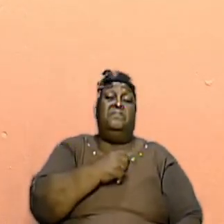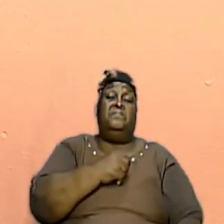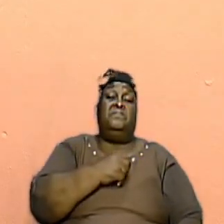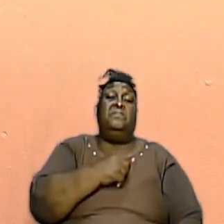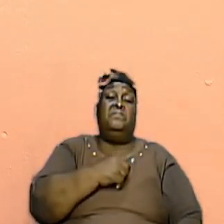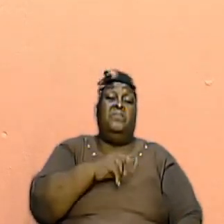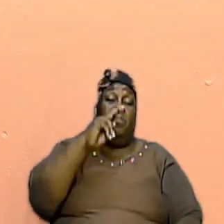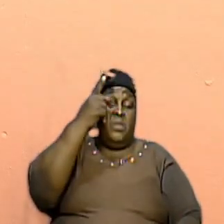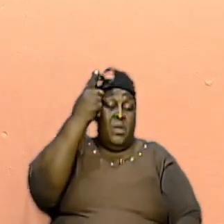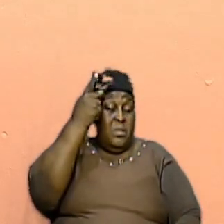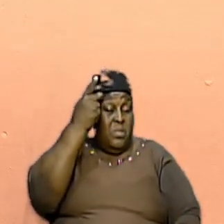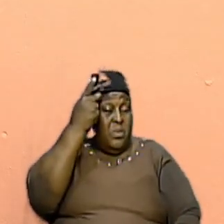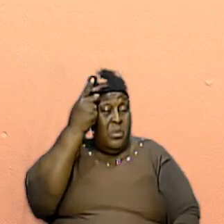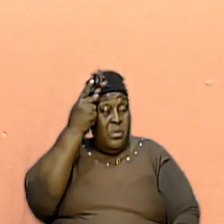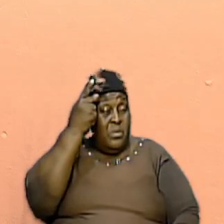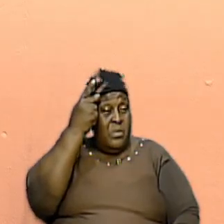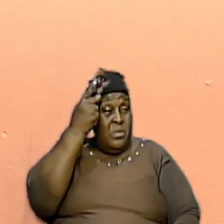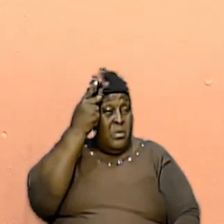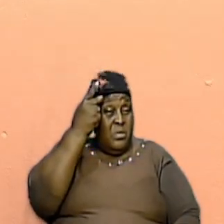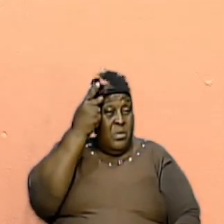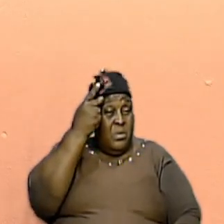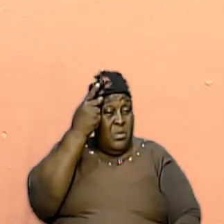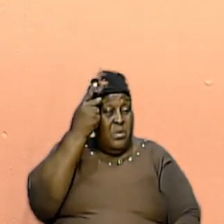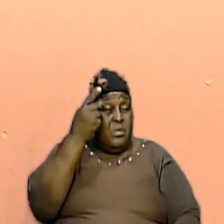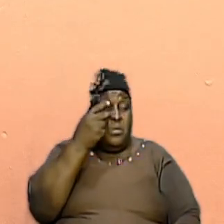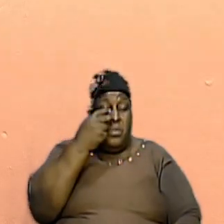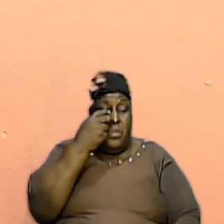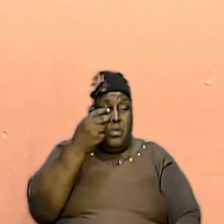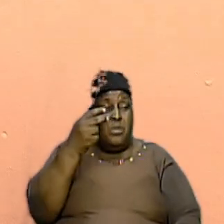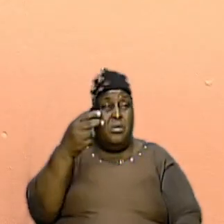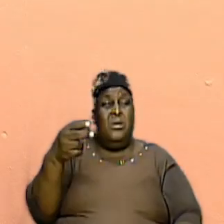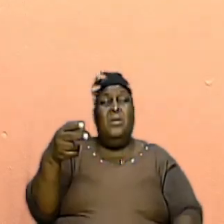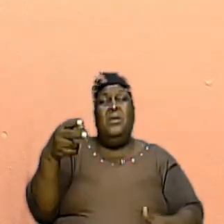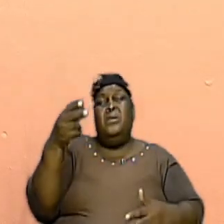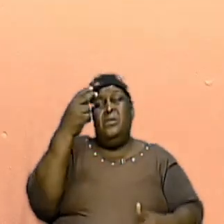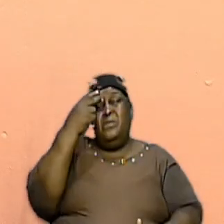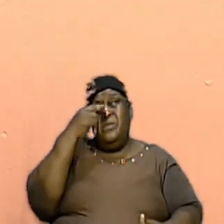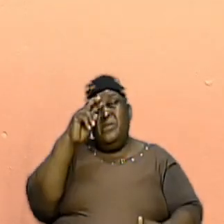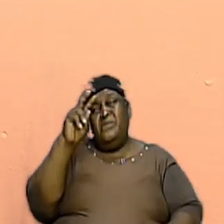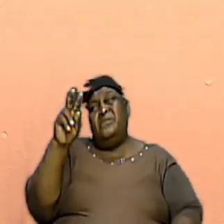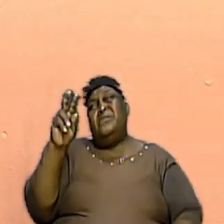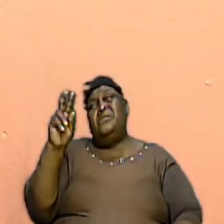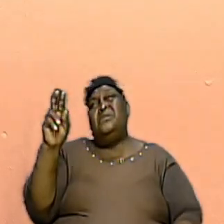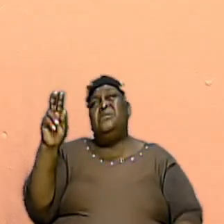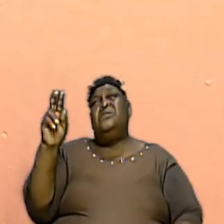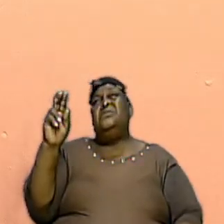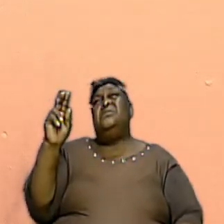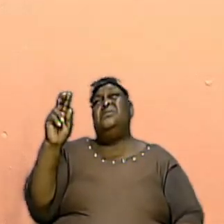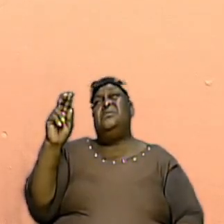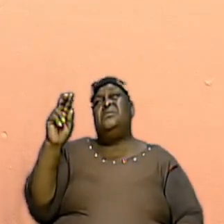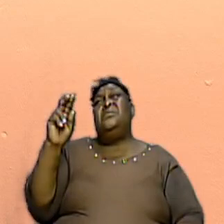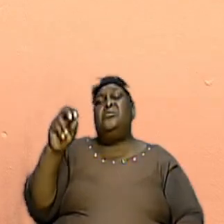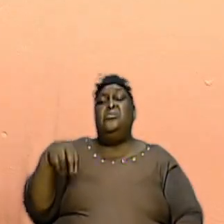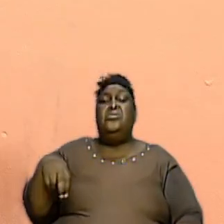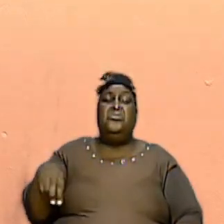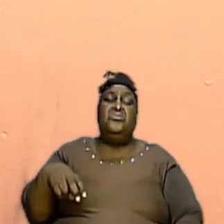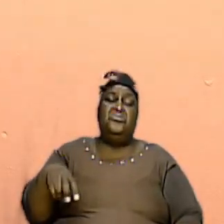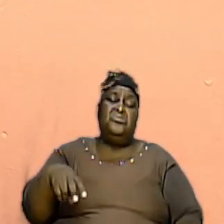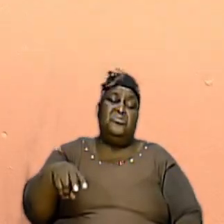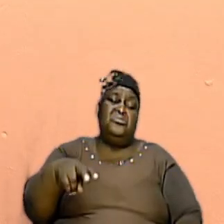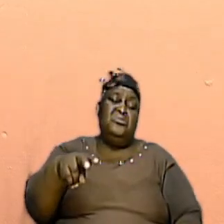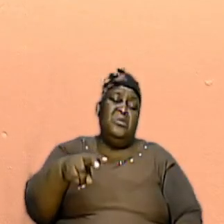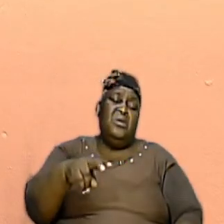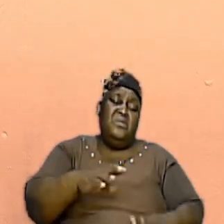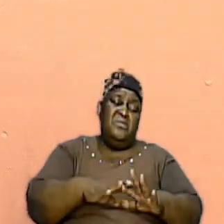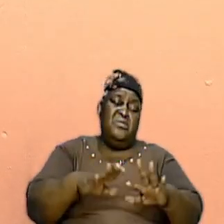And Paul Reflected As We Read Further Down We Will See But Paul Was Reflecting On The Journeys Of